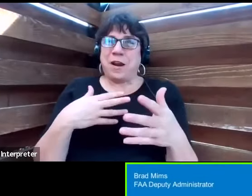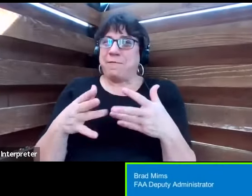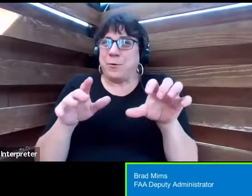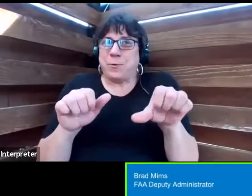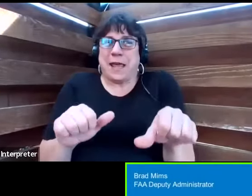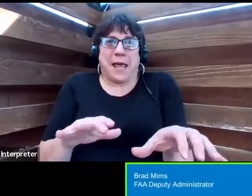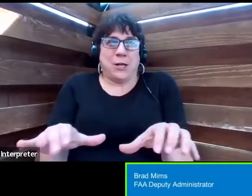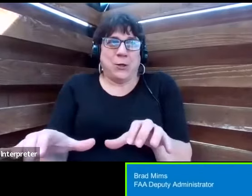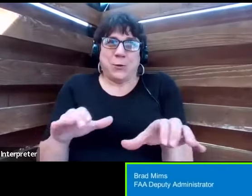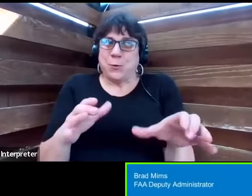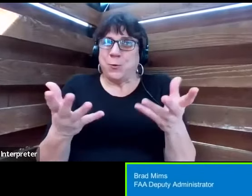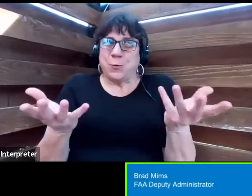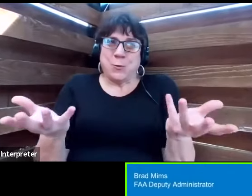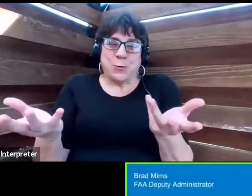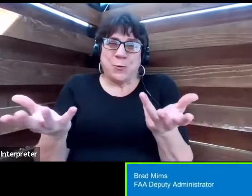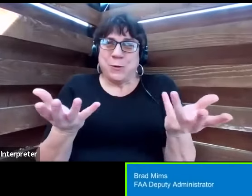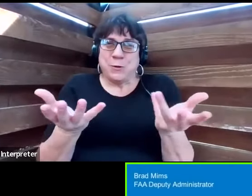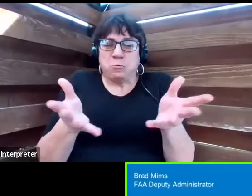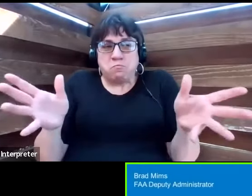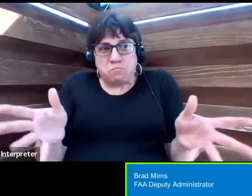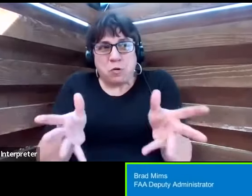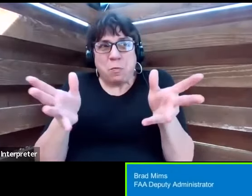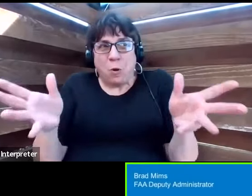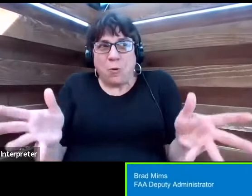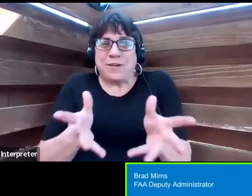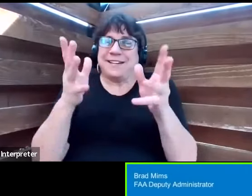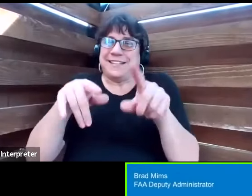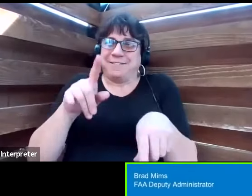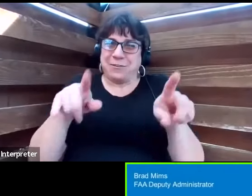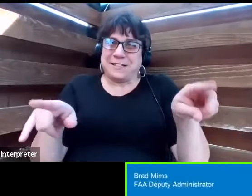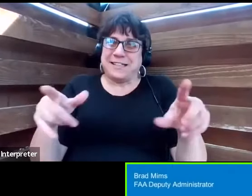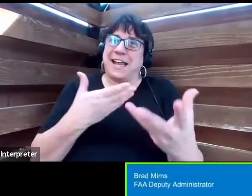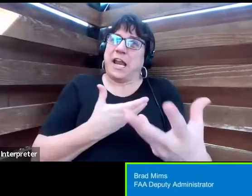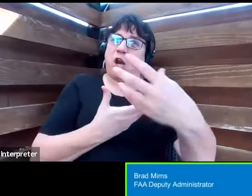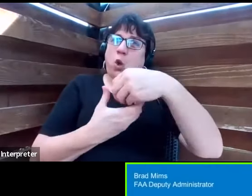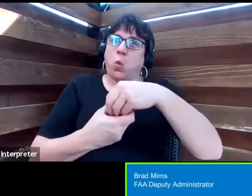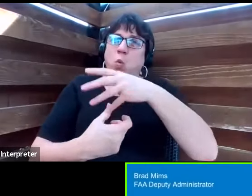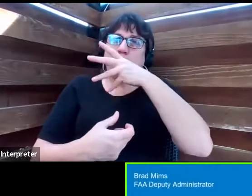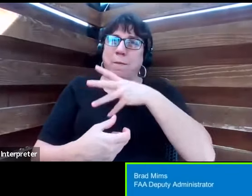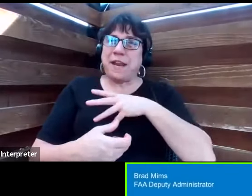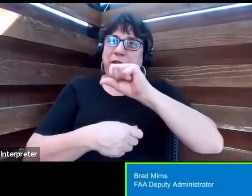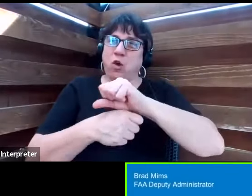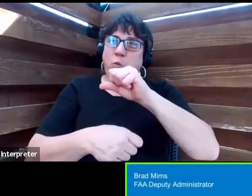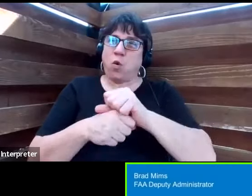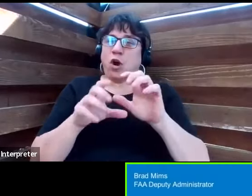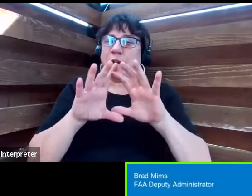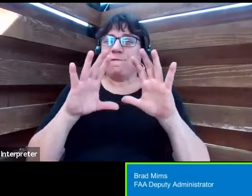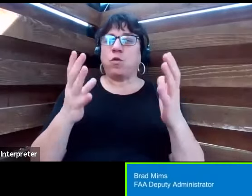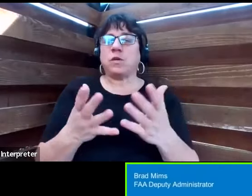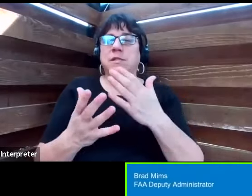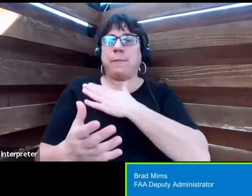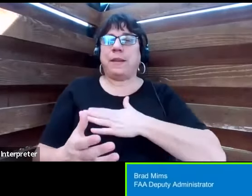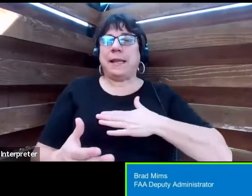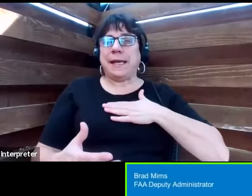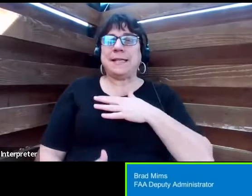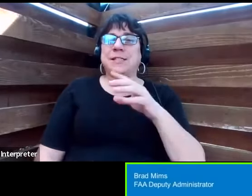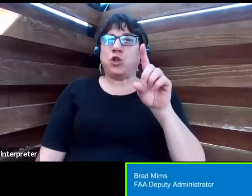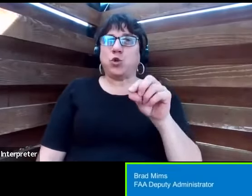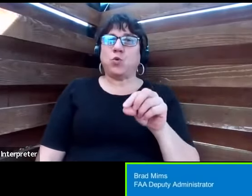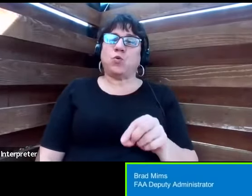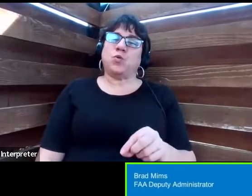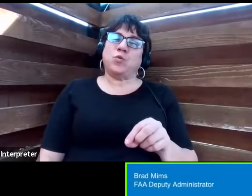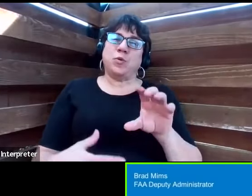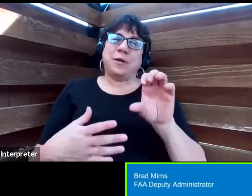do to promote diversity, include women in the workforce, please do. Step up.